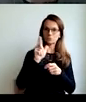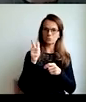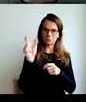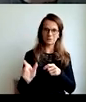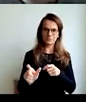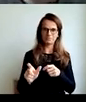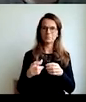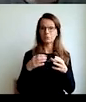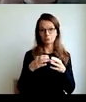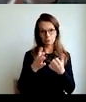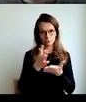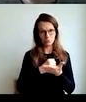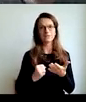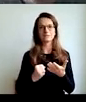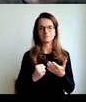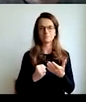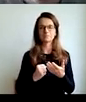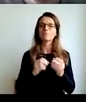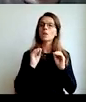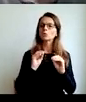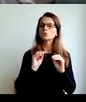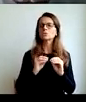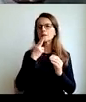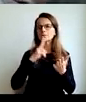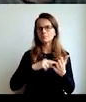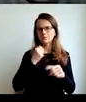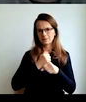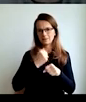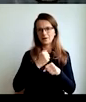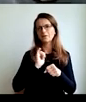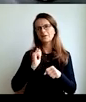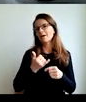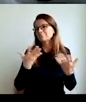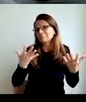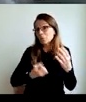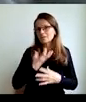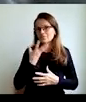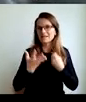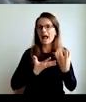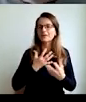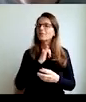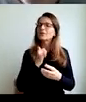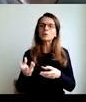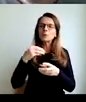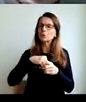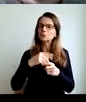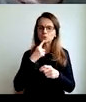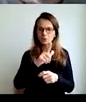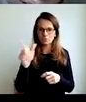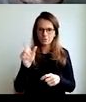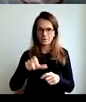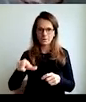people's social beneficial work. And teachers are creative and have sensible